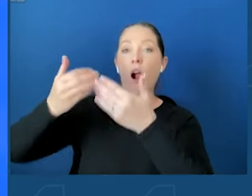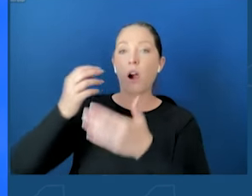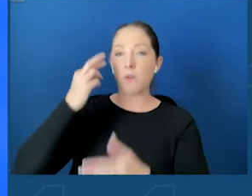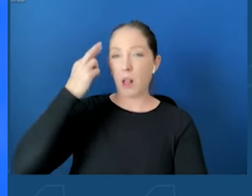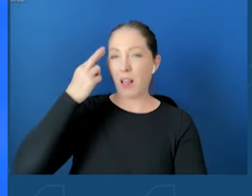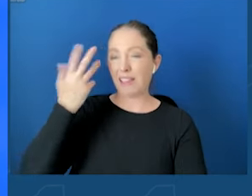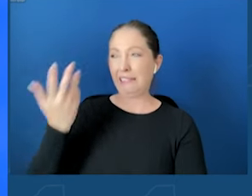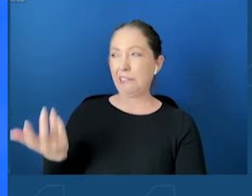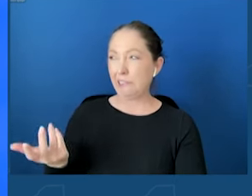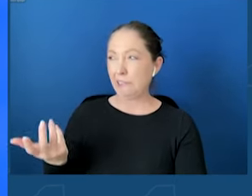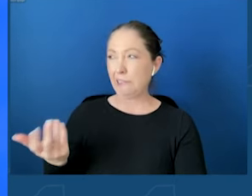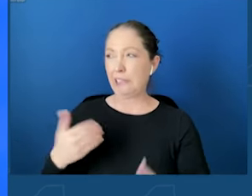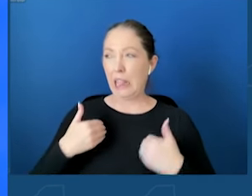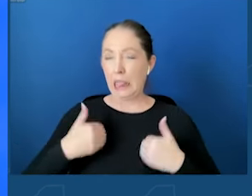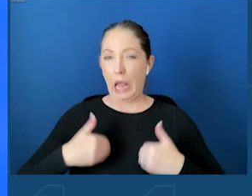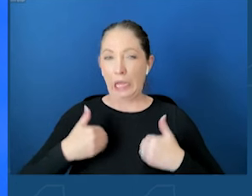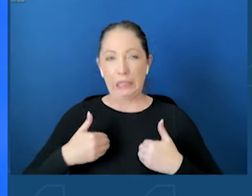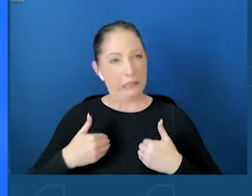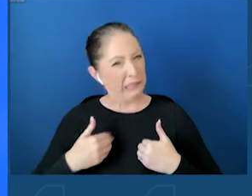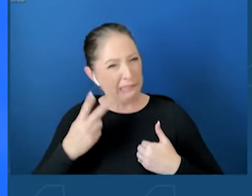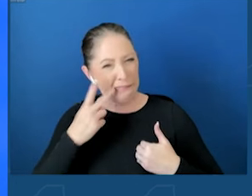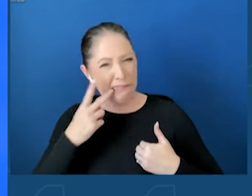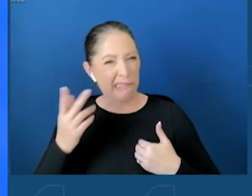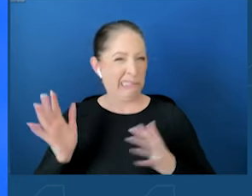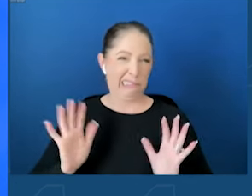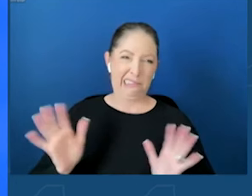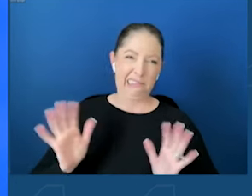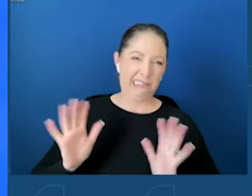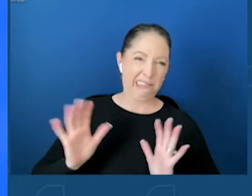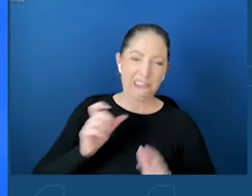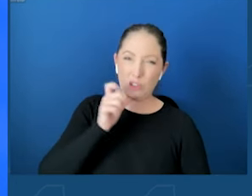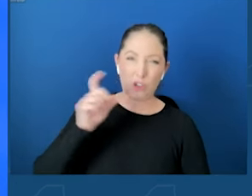Maybe their lungs shouldn't have this. And we stopped.